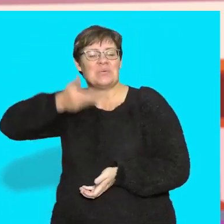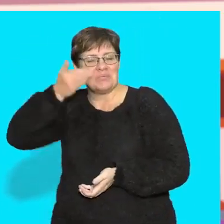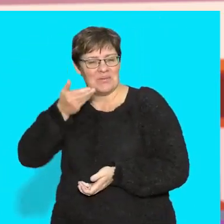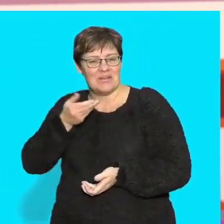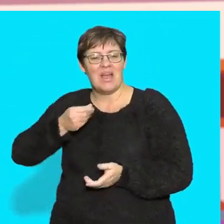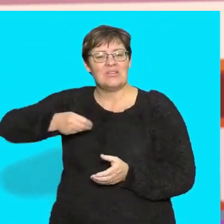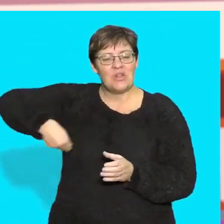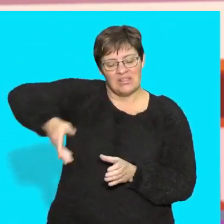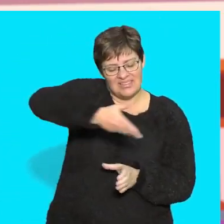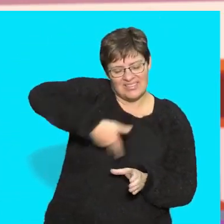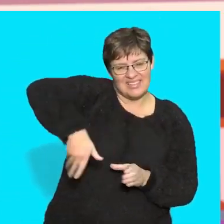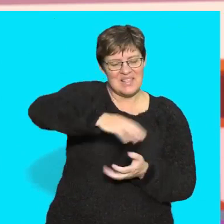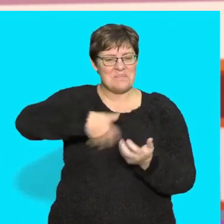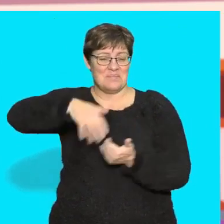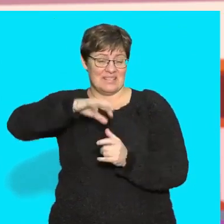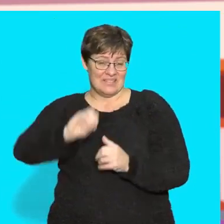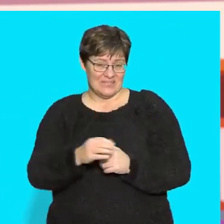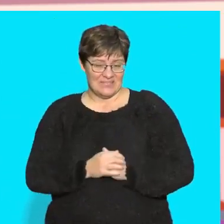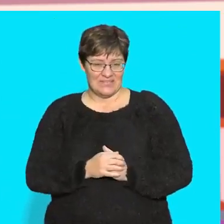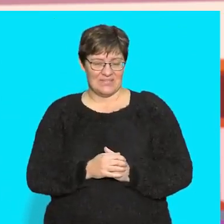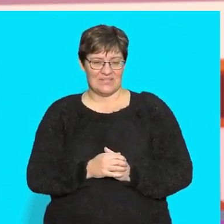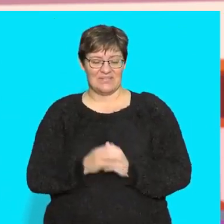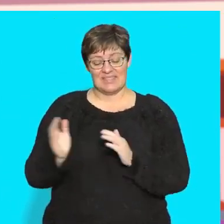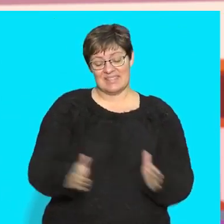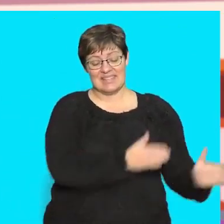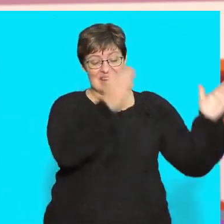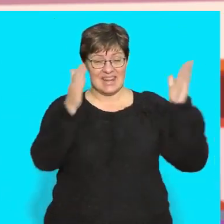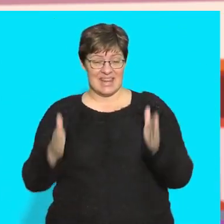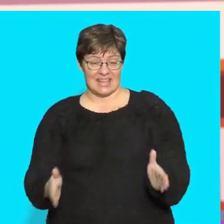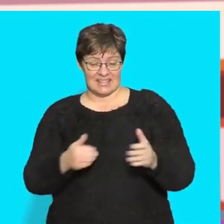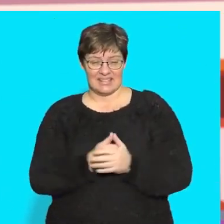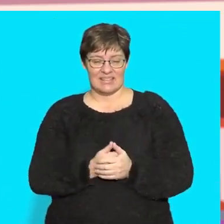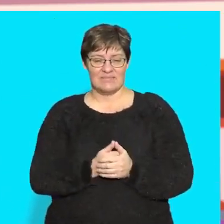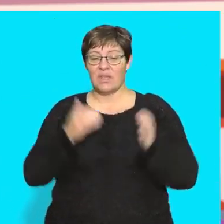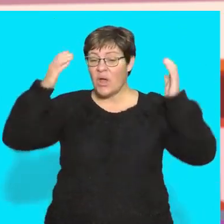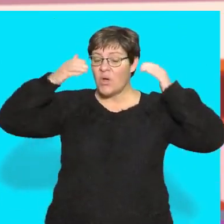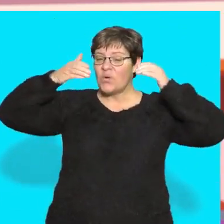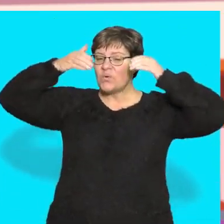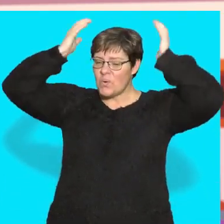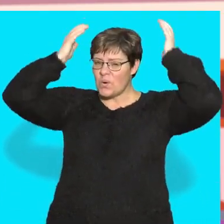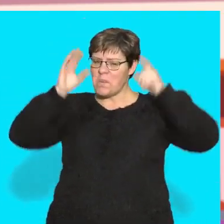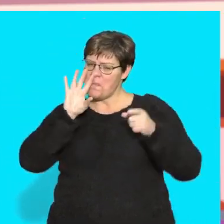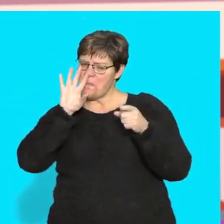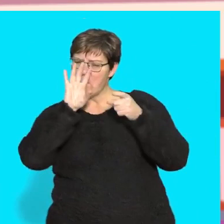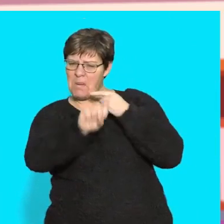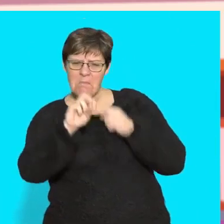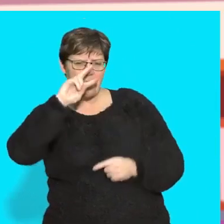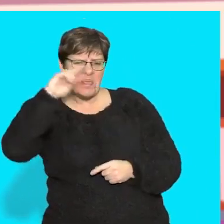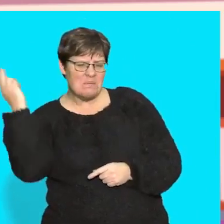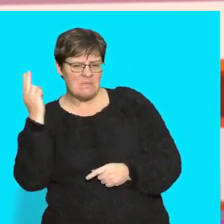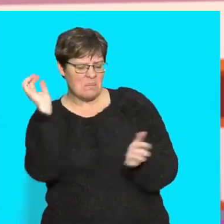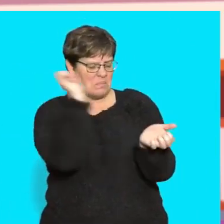a spoon. Next one. The cook caught the thief and put him in jail.